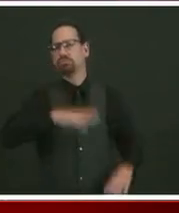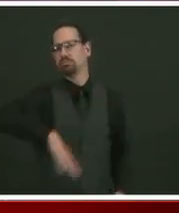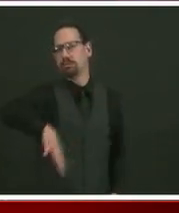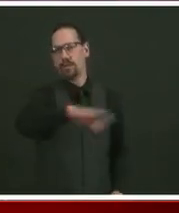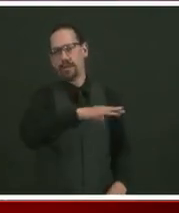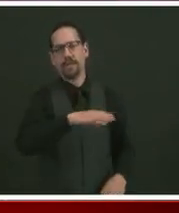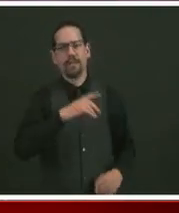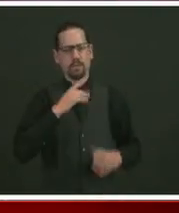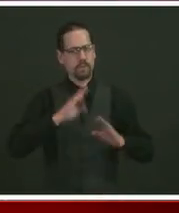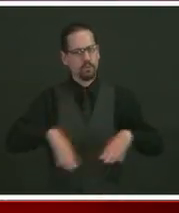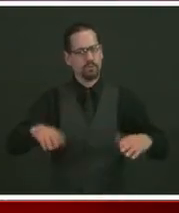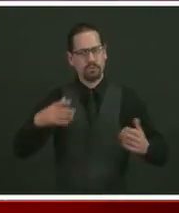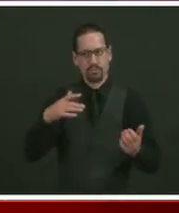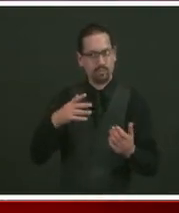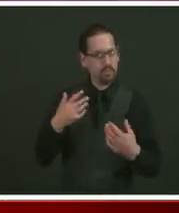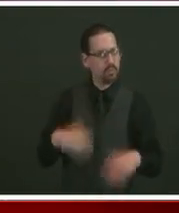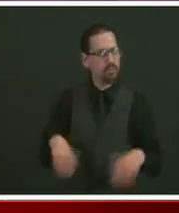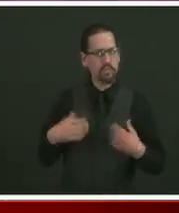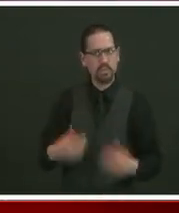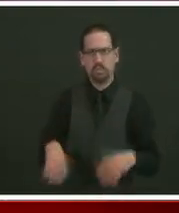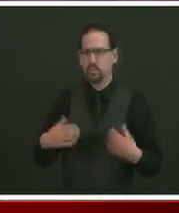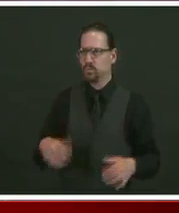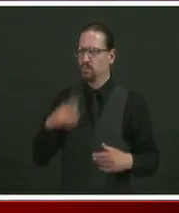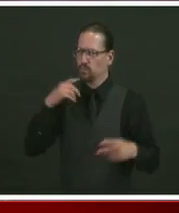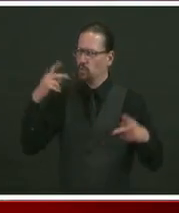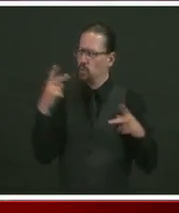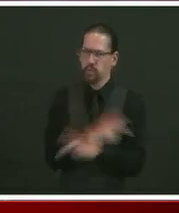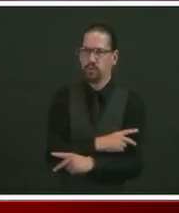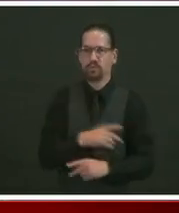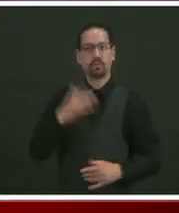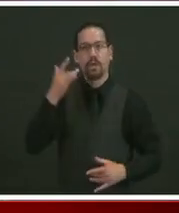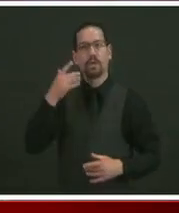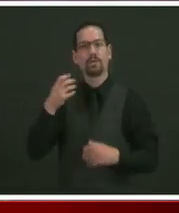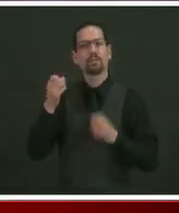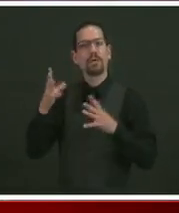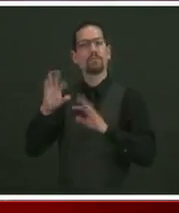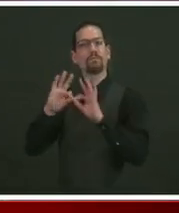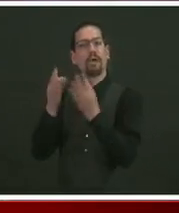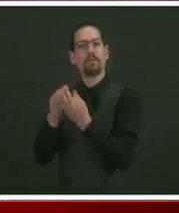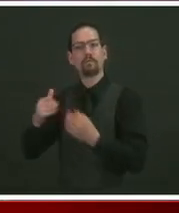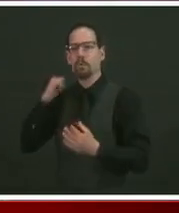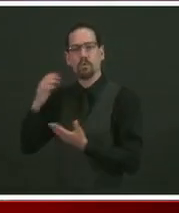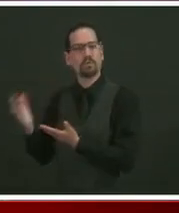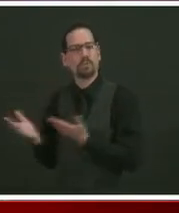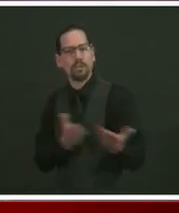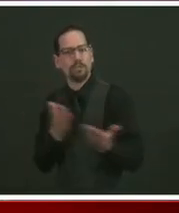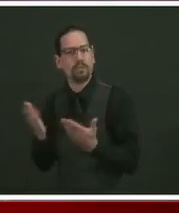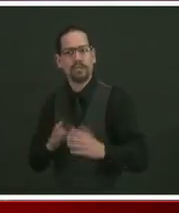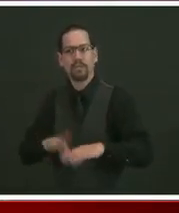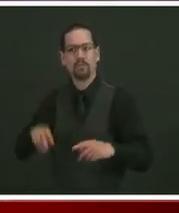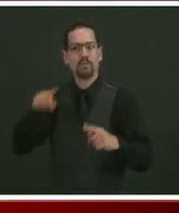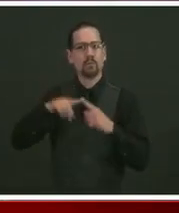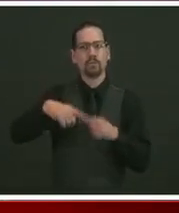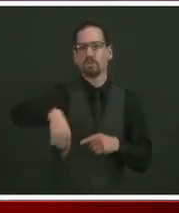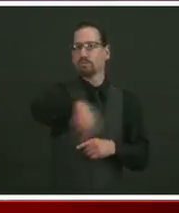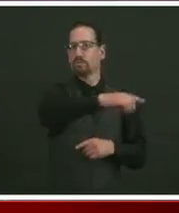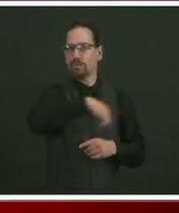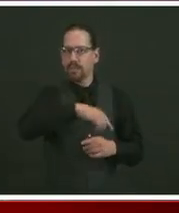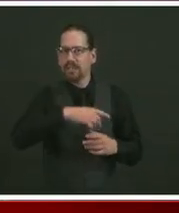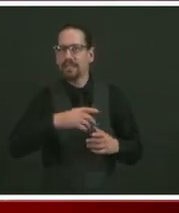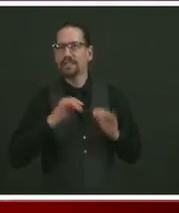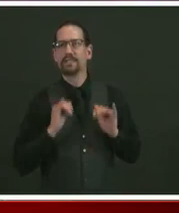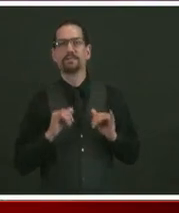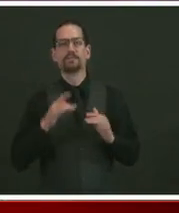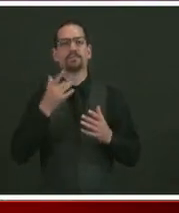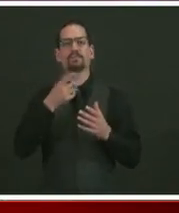practices. They are most heavily dependent on Medicaid, which have lower rates. They haven't had